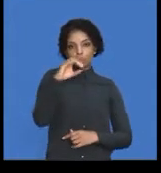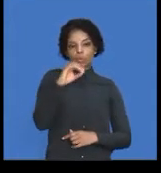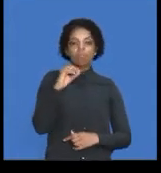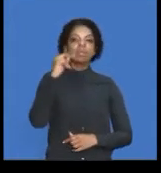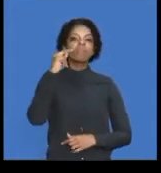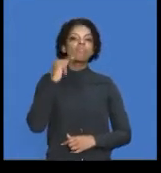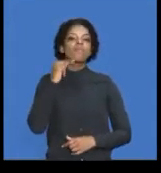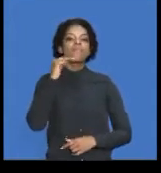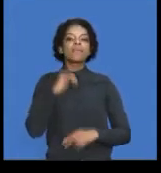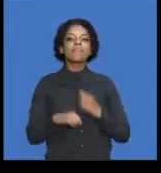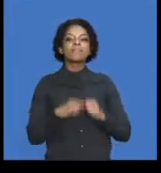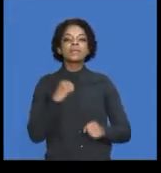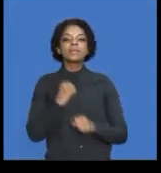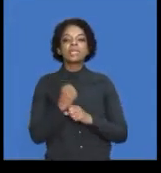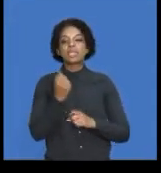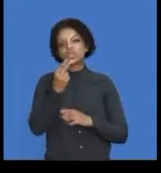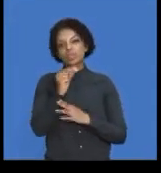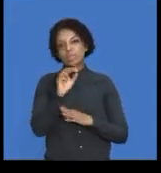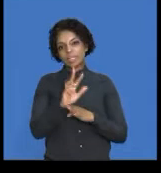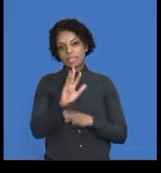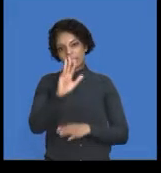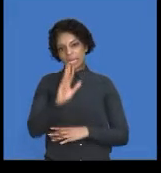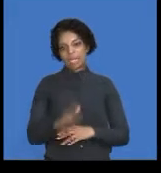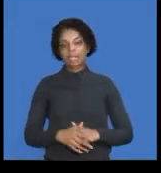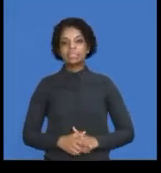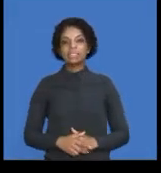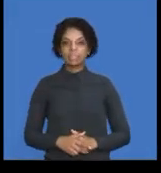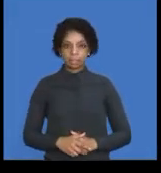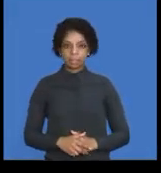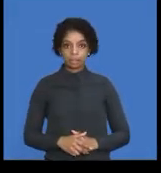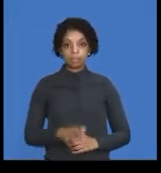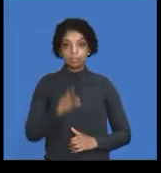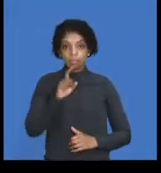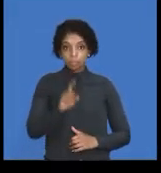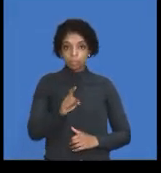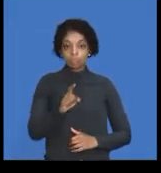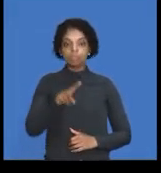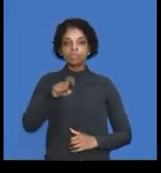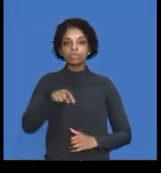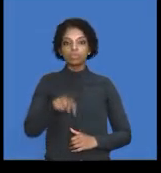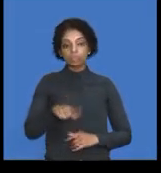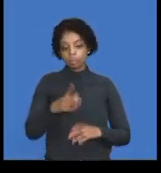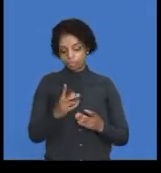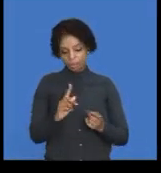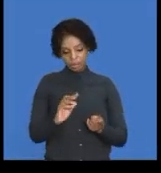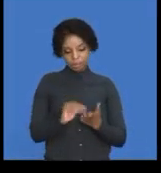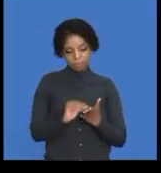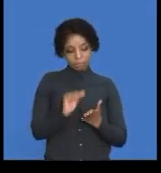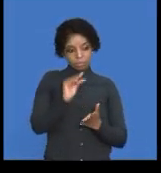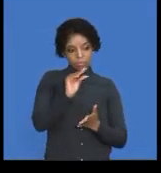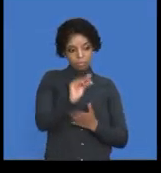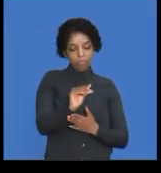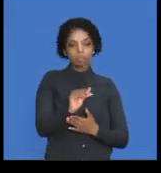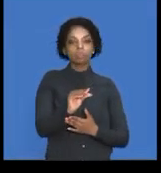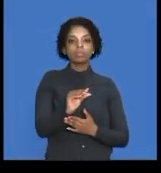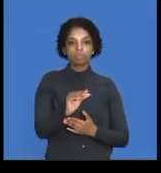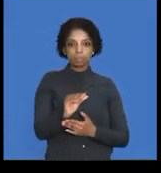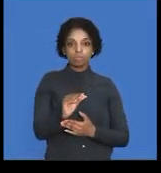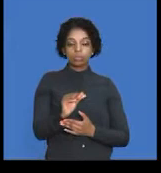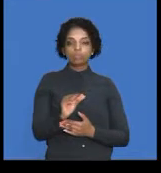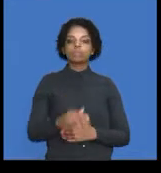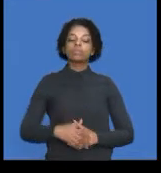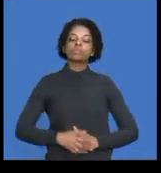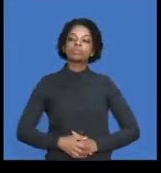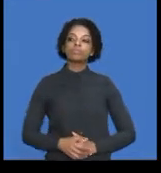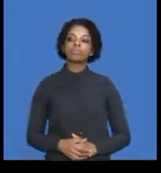2019. Right? Insurance for the current year to be allocated to the selling and distribution department is